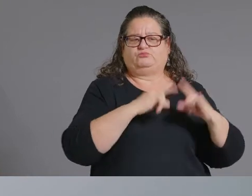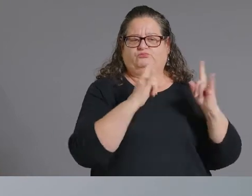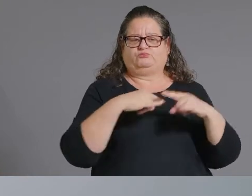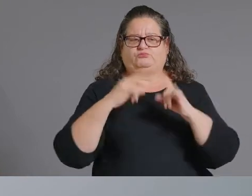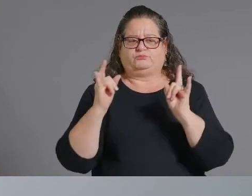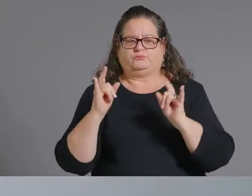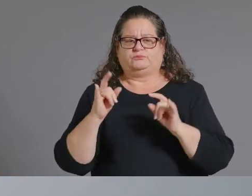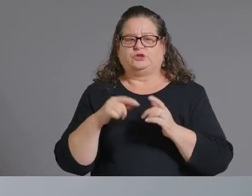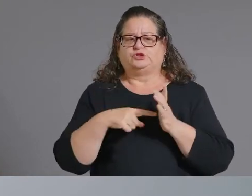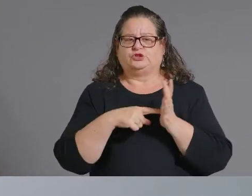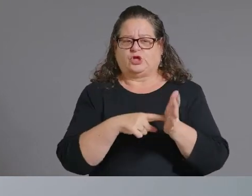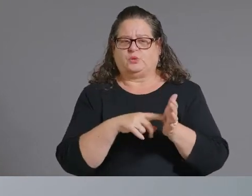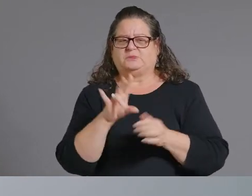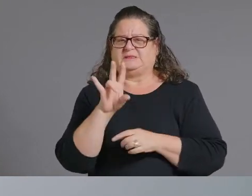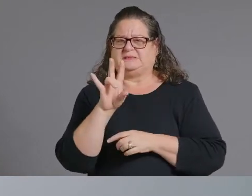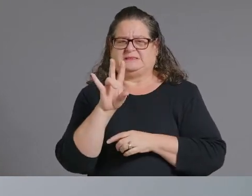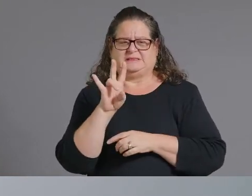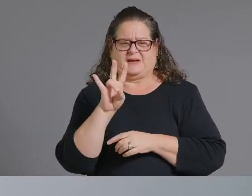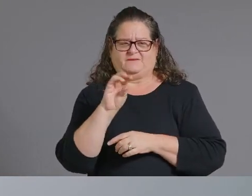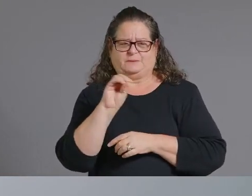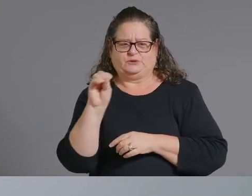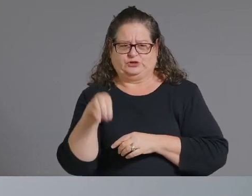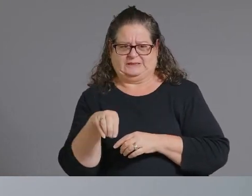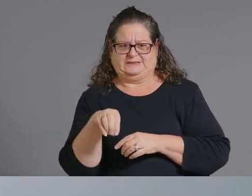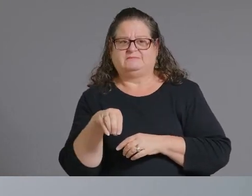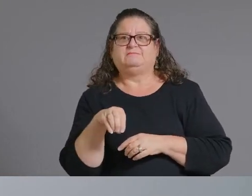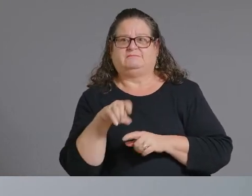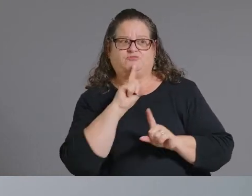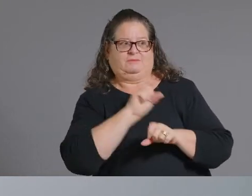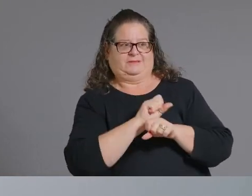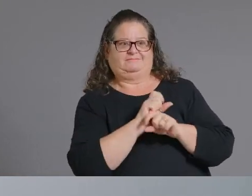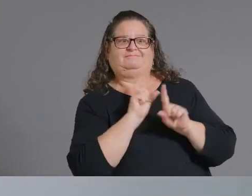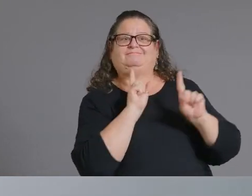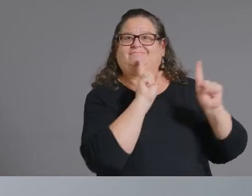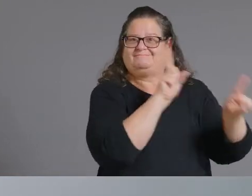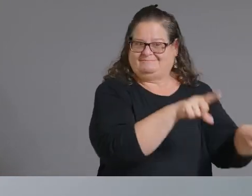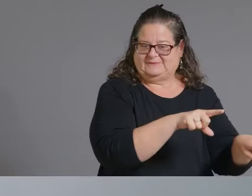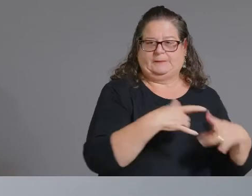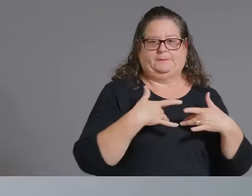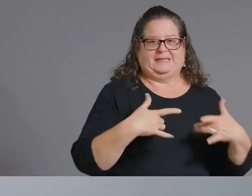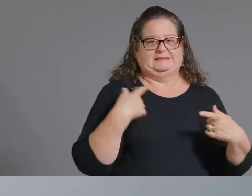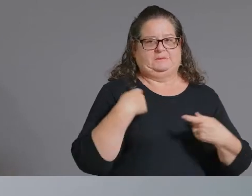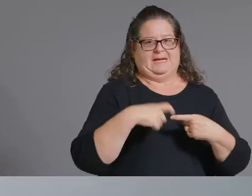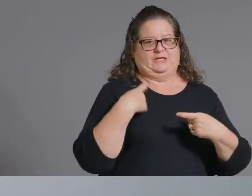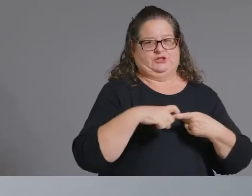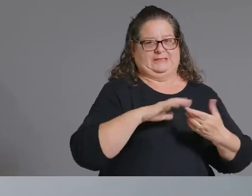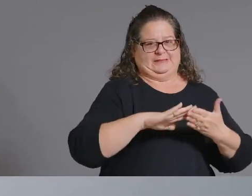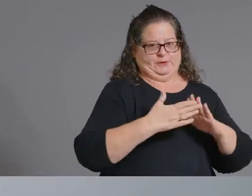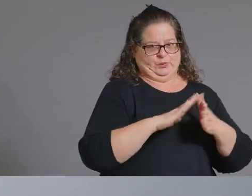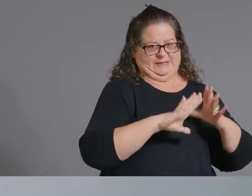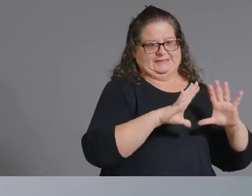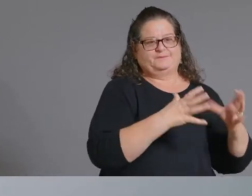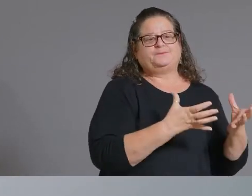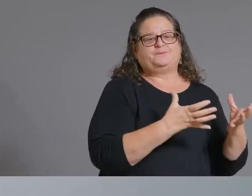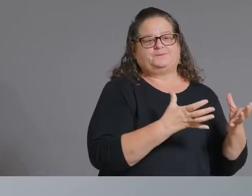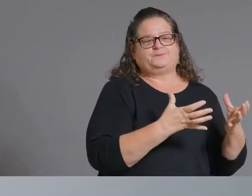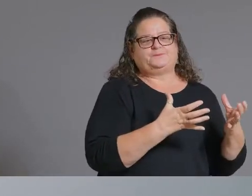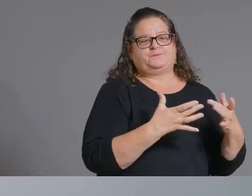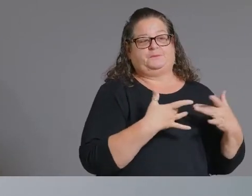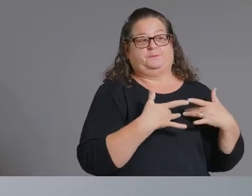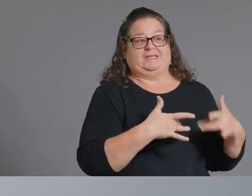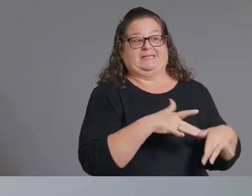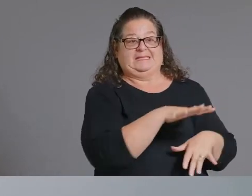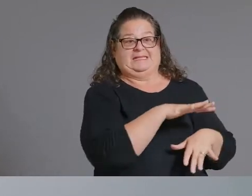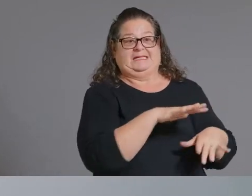respond to the pop-ups and get shots are from the hispanic community and as we know the hispanic community lagged behind um